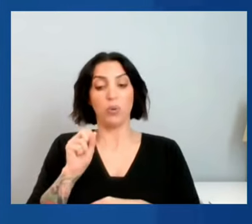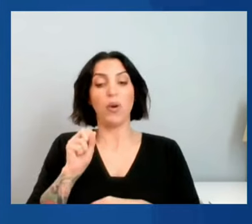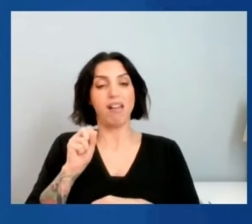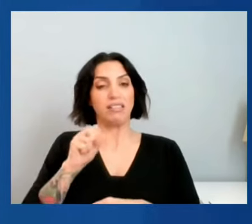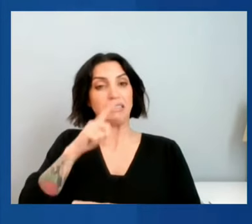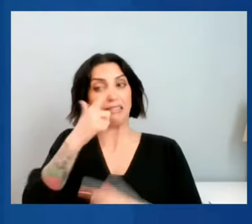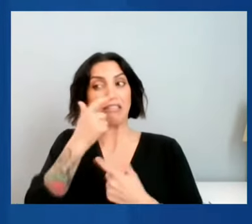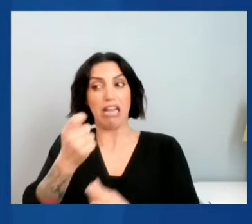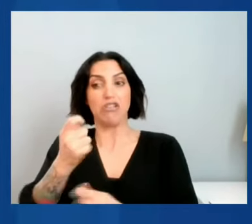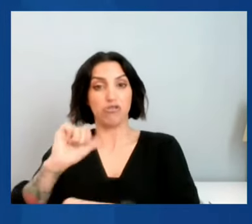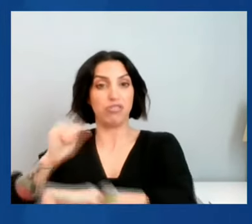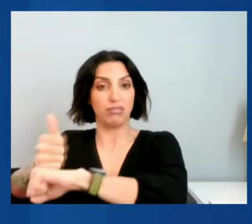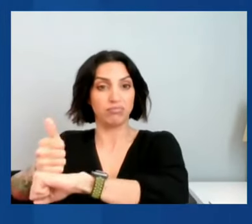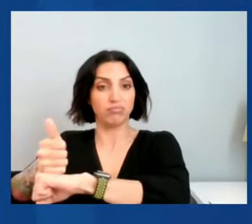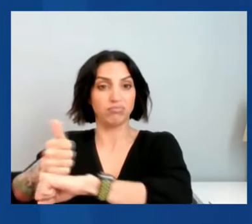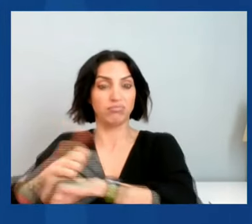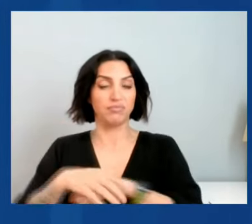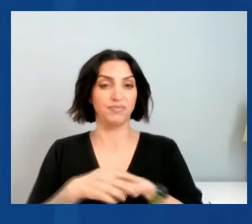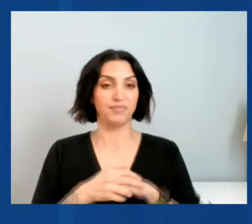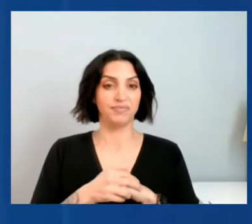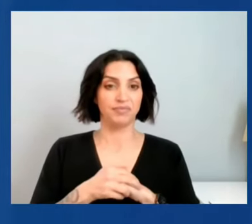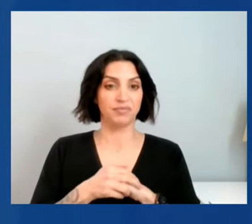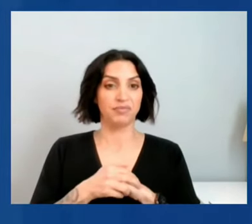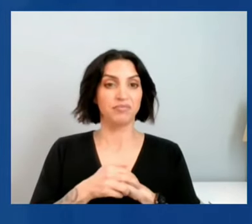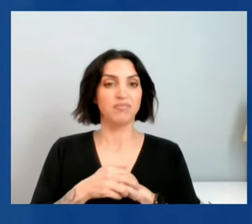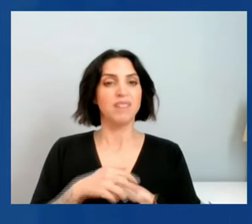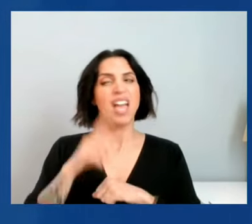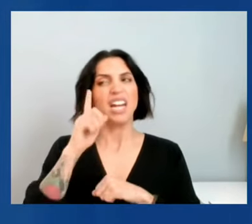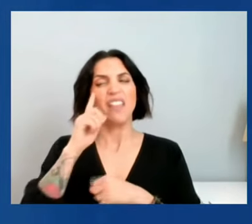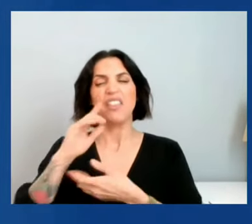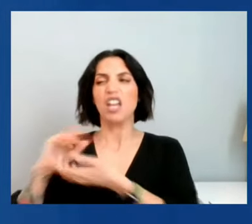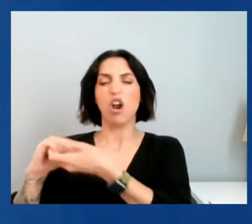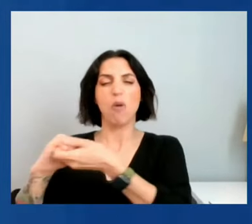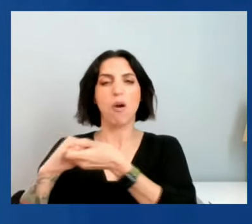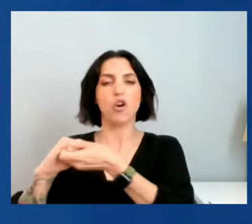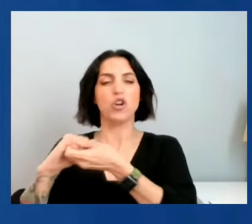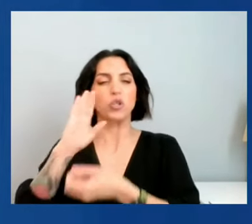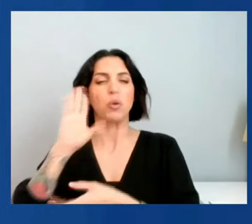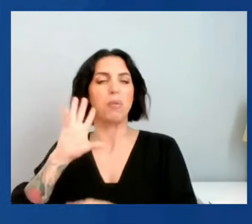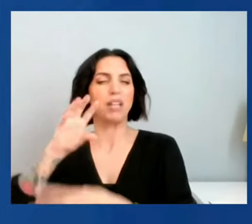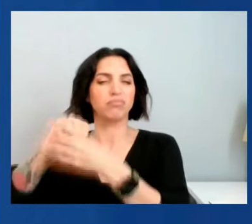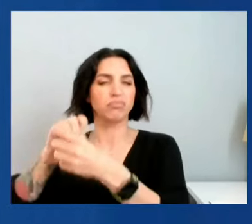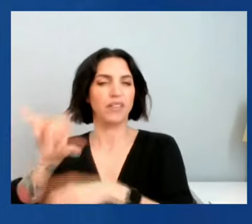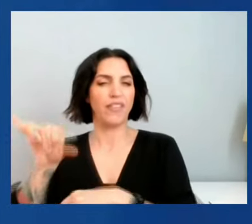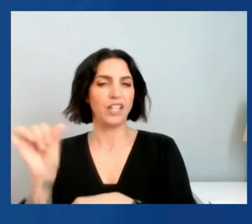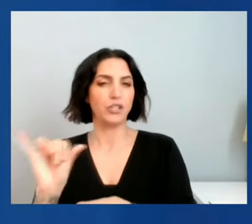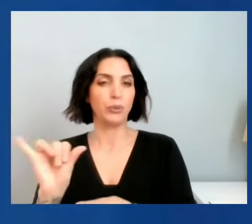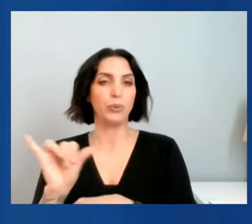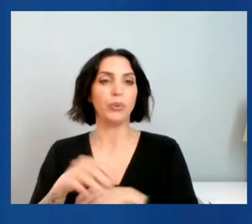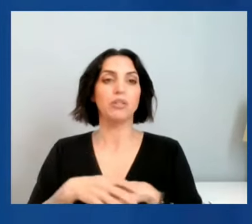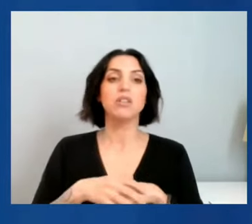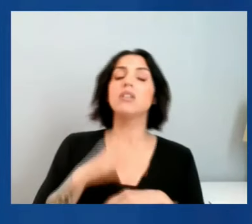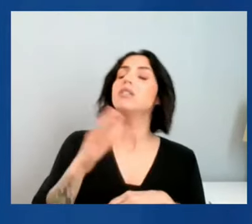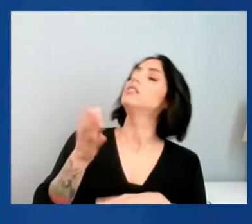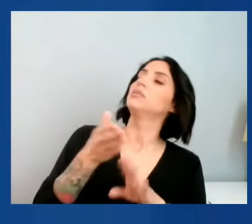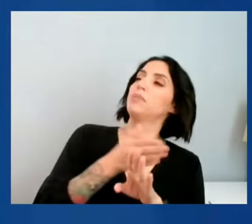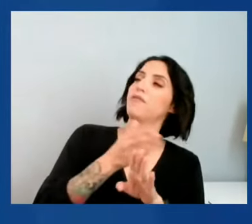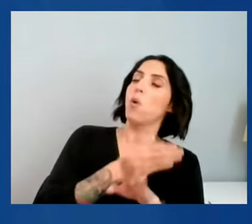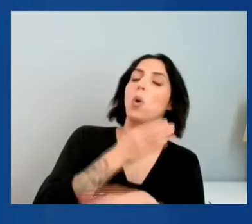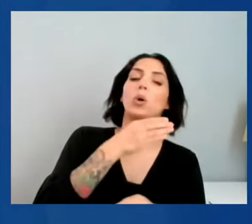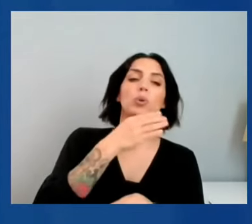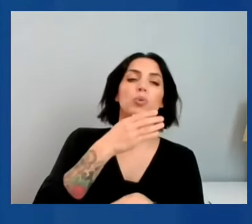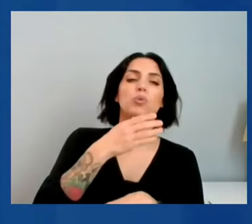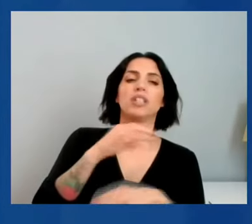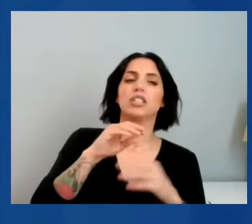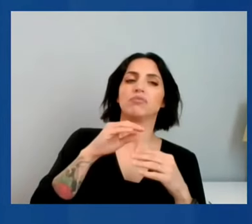in that and I think our partners will be as well. Let me, before we move on to food and fuel and inflation, I want to ask you just one